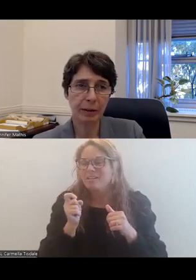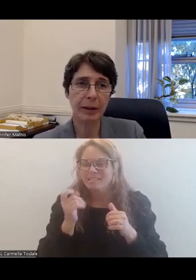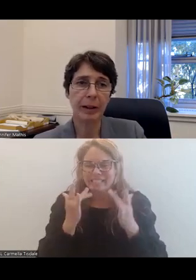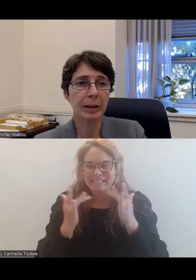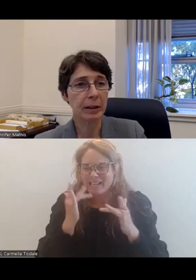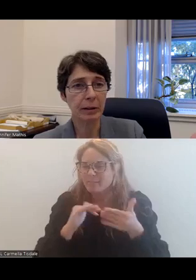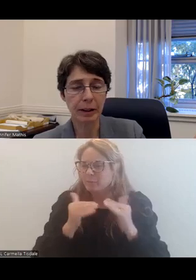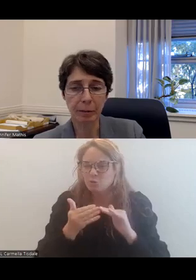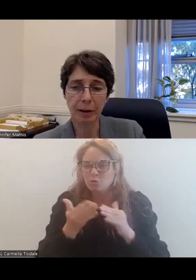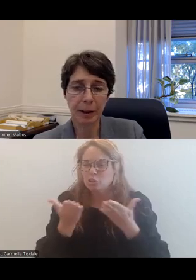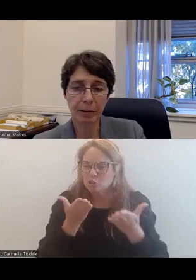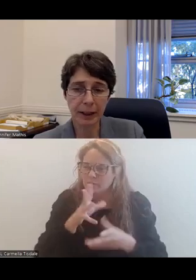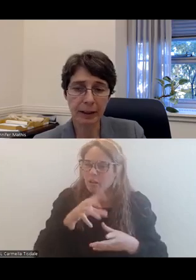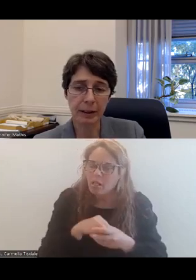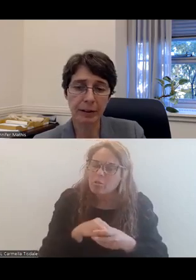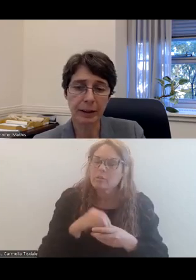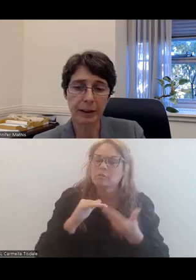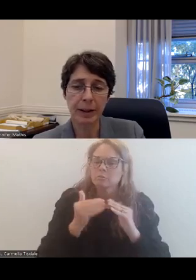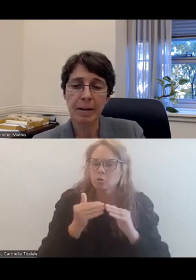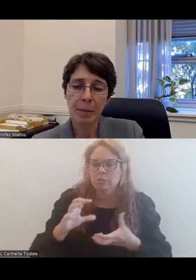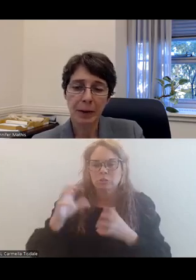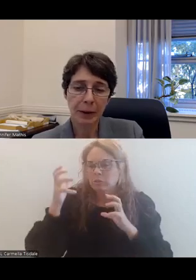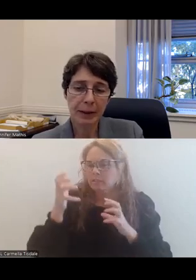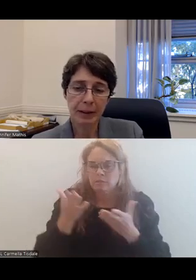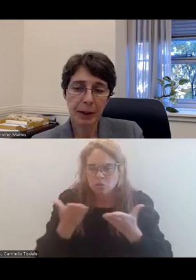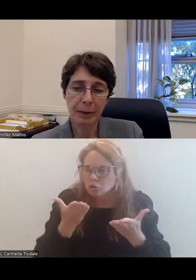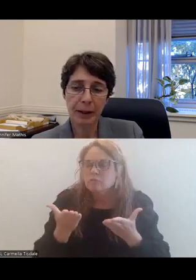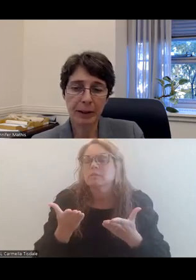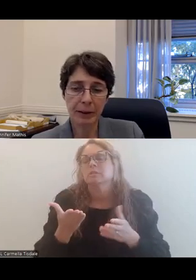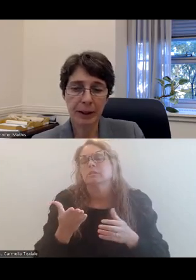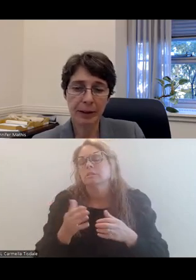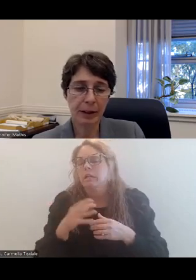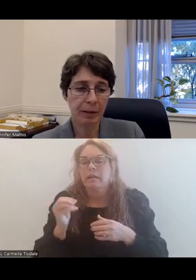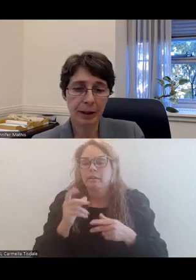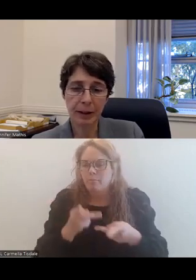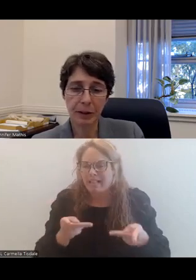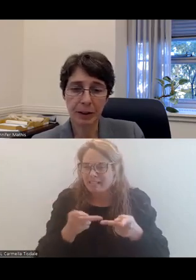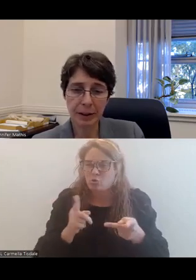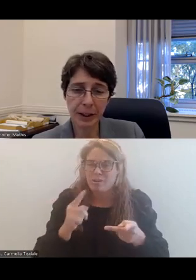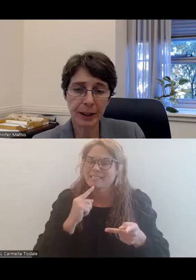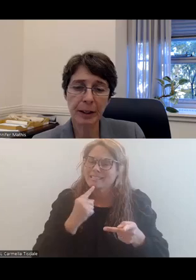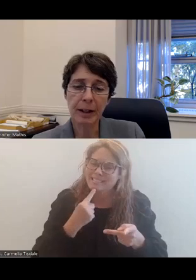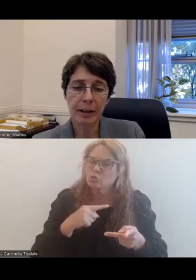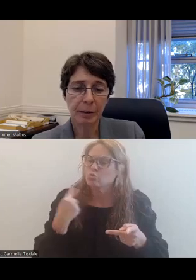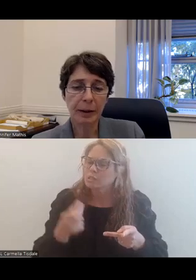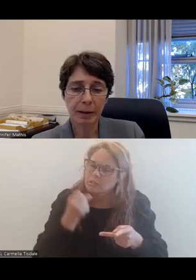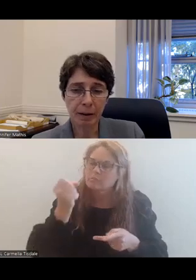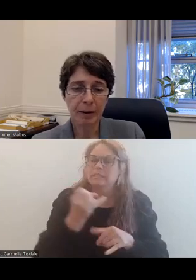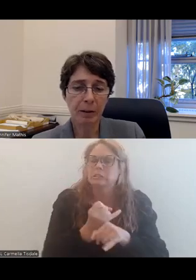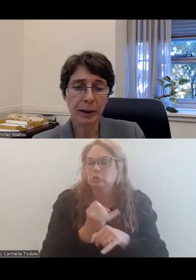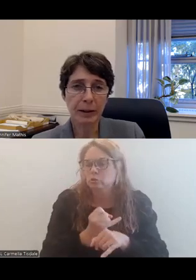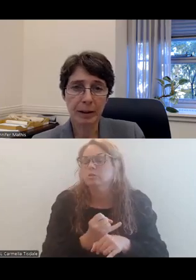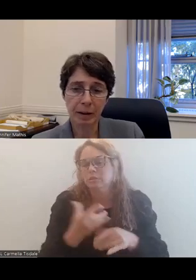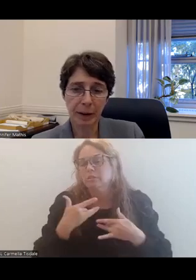community services, including community crisis services, places people at serious risk of institutionalization, and